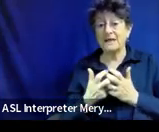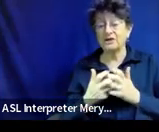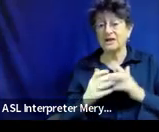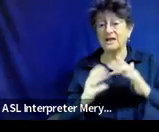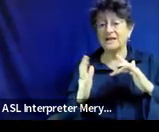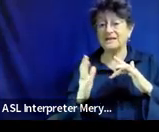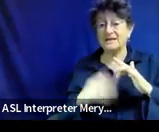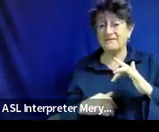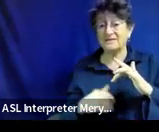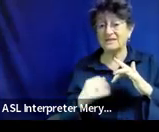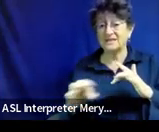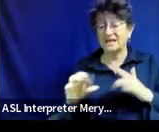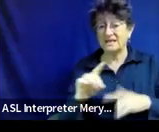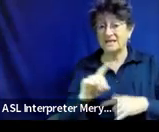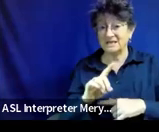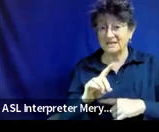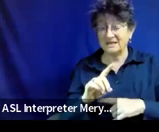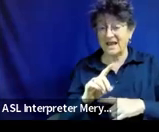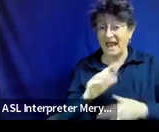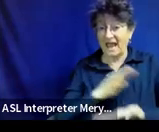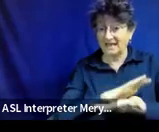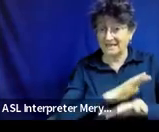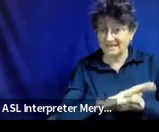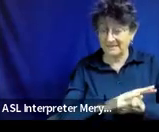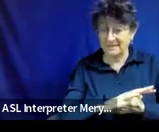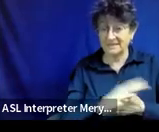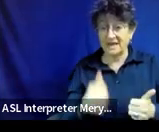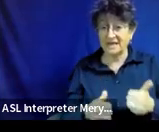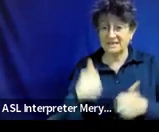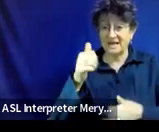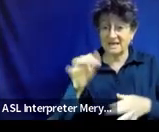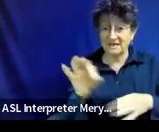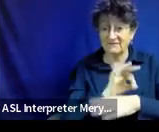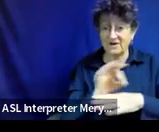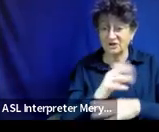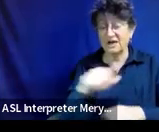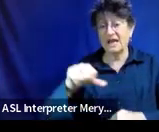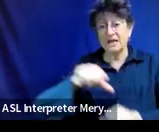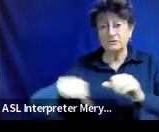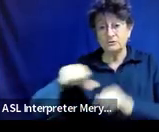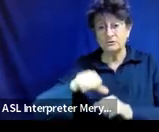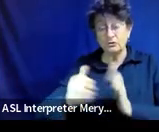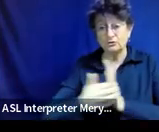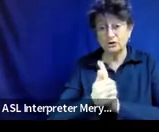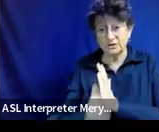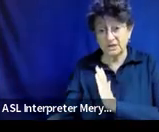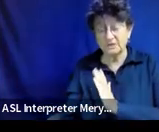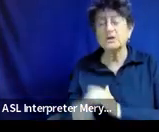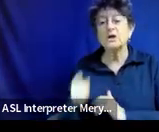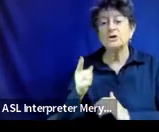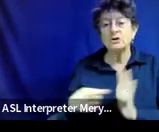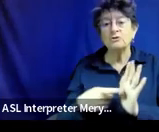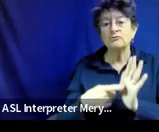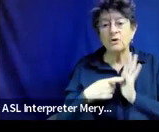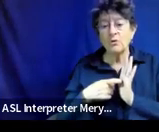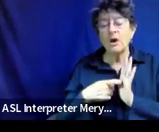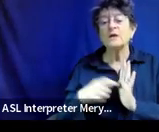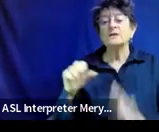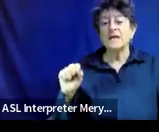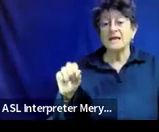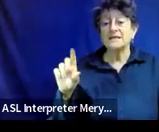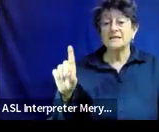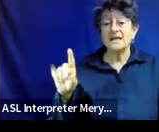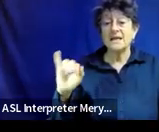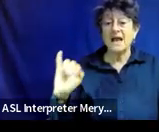except executive function and social skills are such that she requires specially designed instruction in the special ed